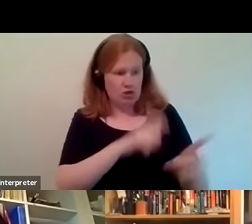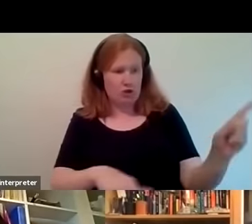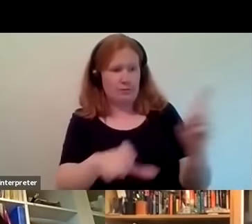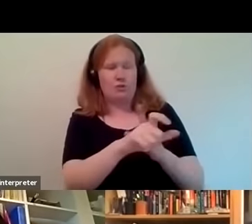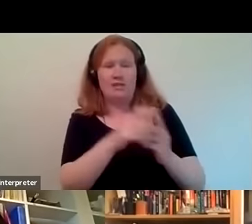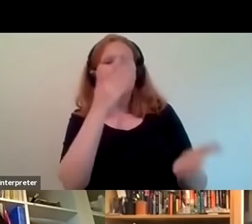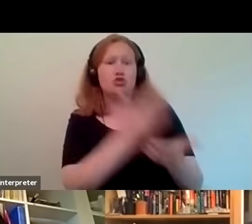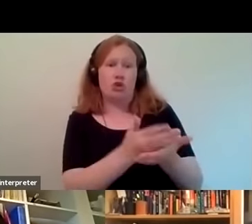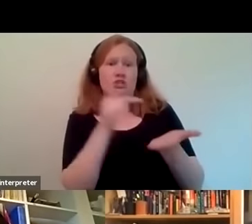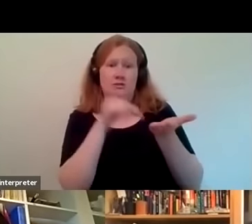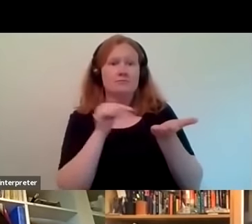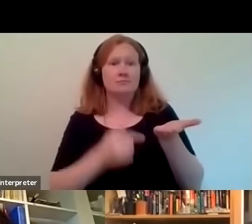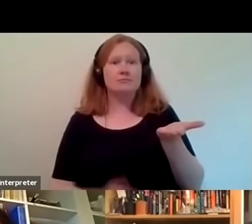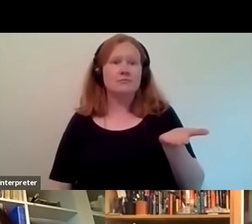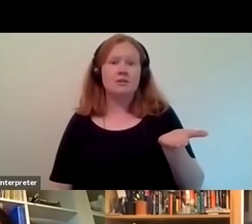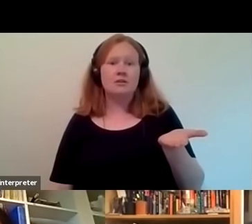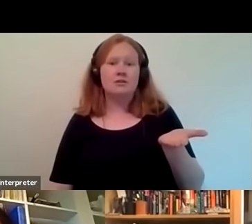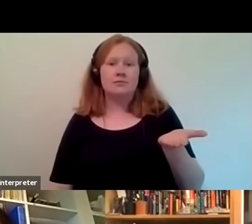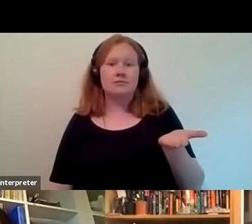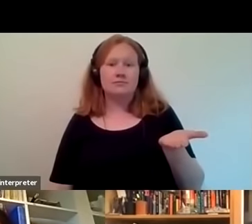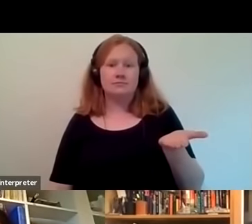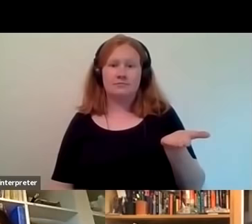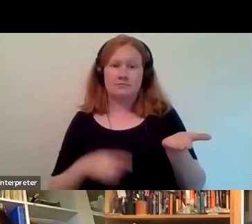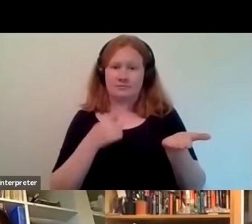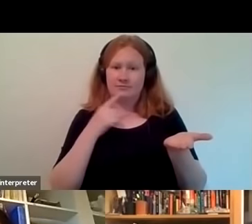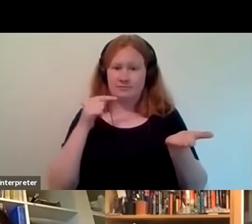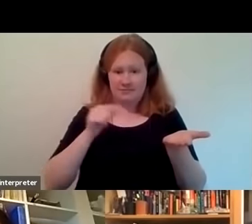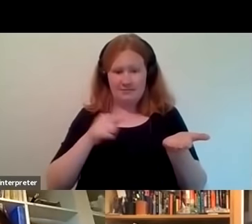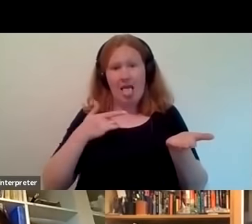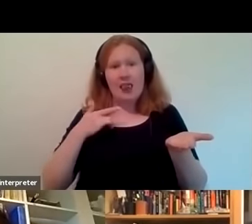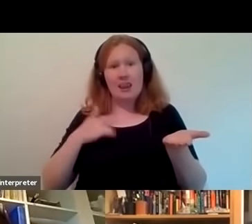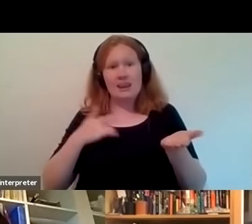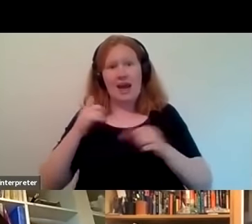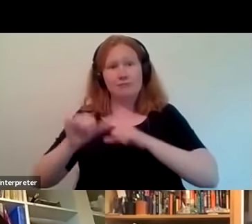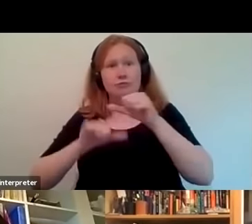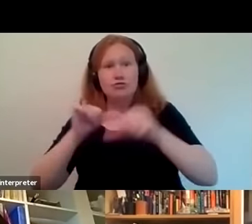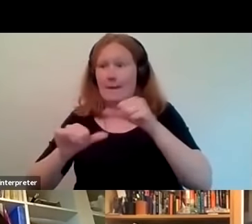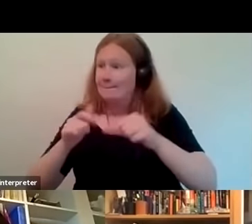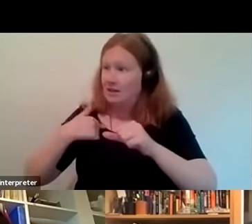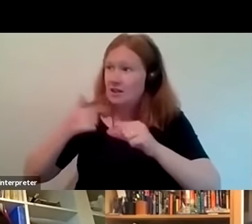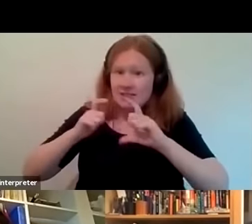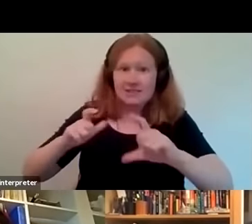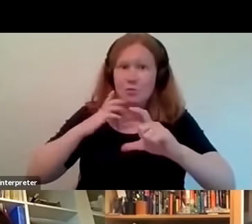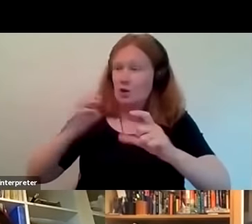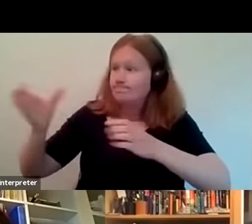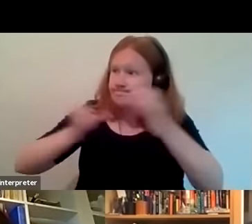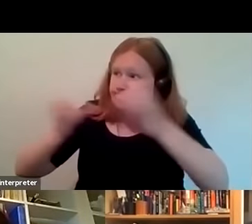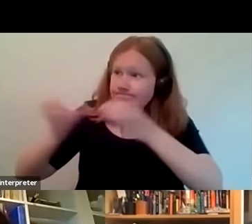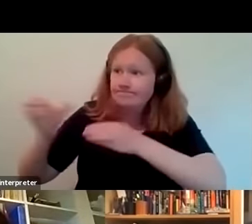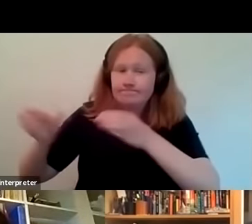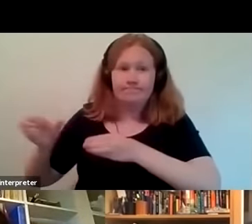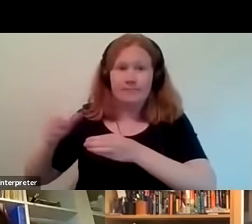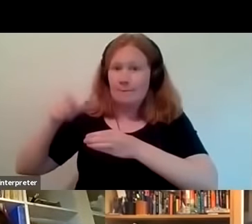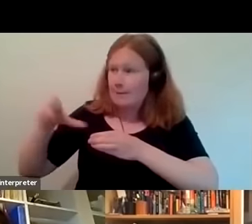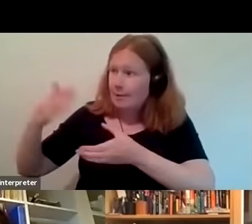and there's still like one thing to say this is a live program we still want more and more people to come forward and be part of the archive but